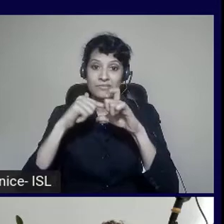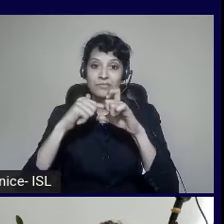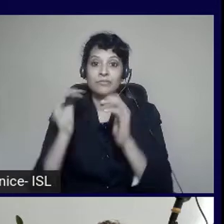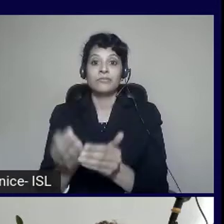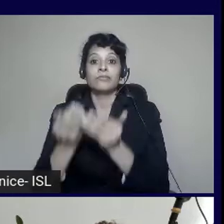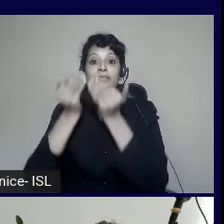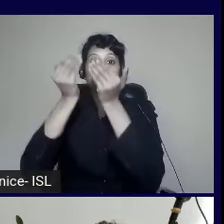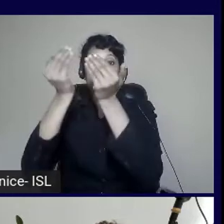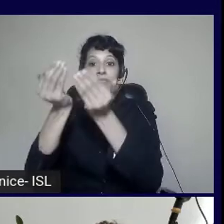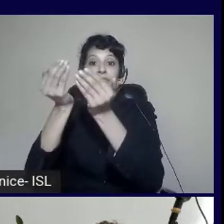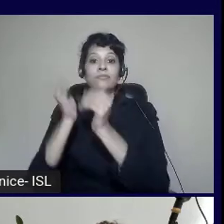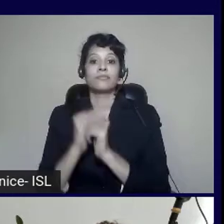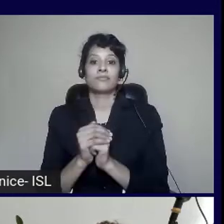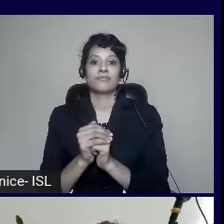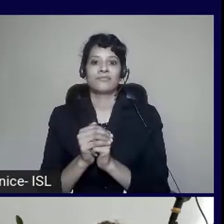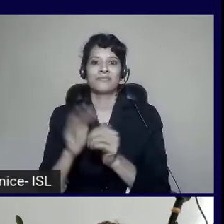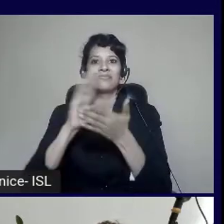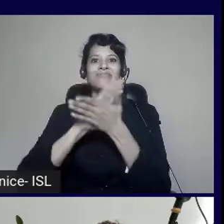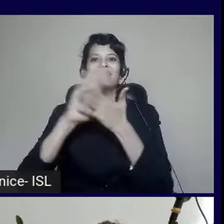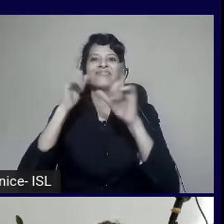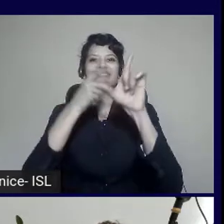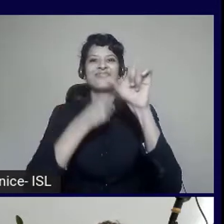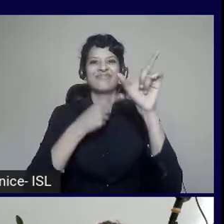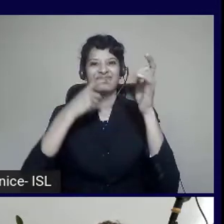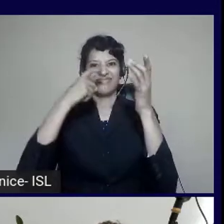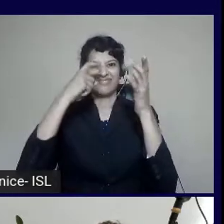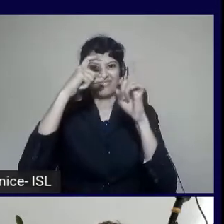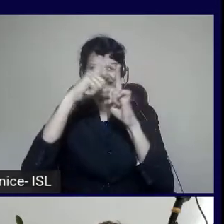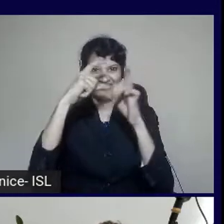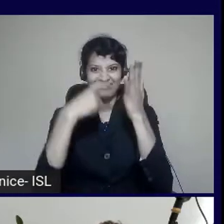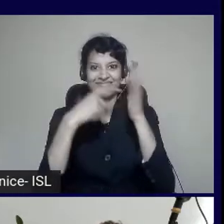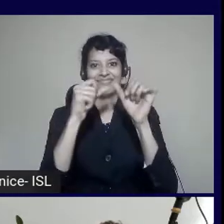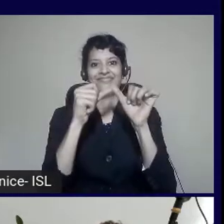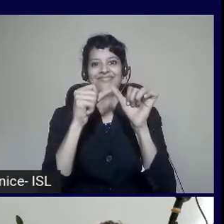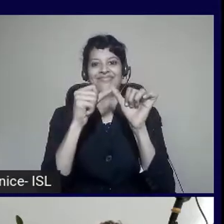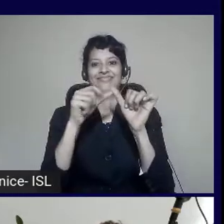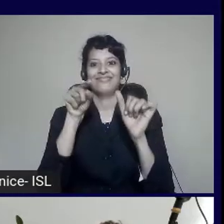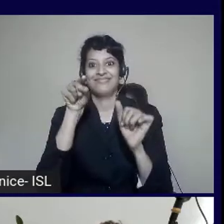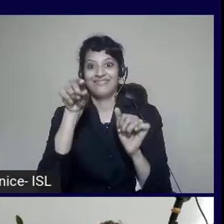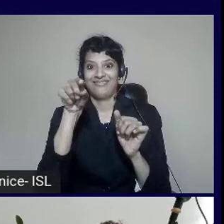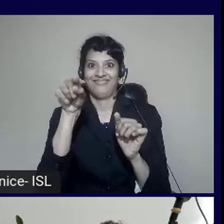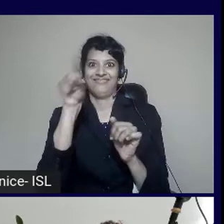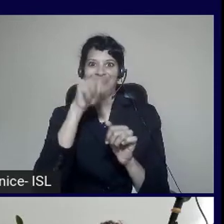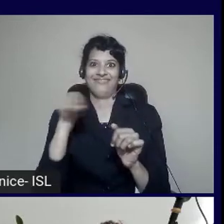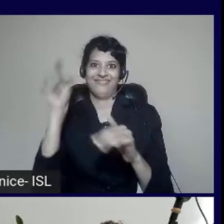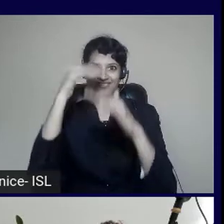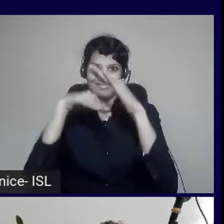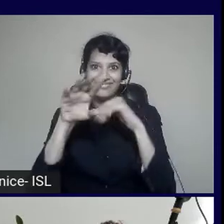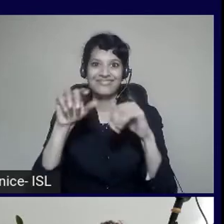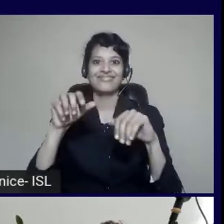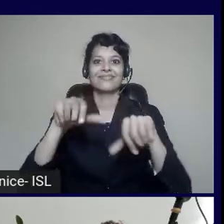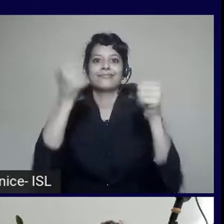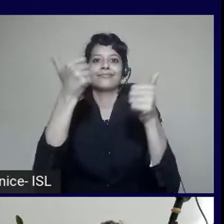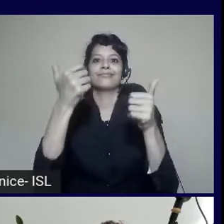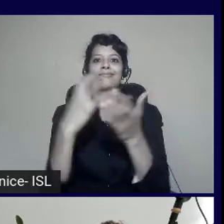there because we've never included the personas and the journeys throughout the entire process. And right now,